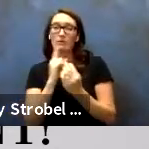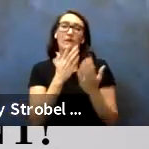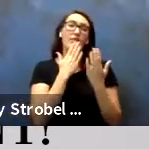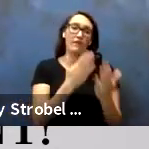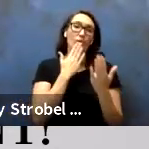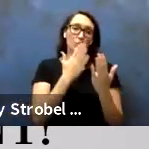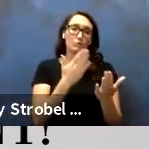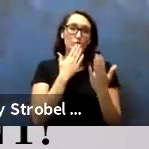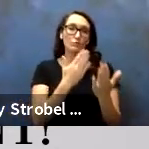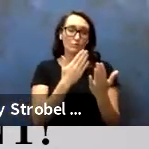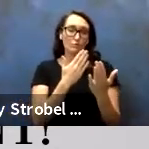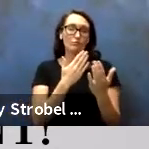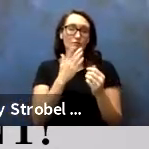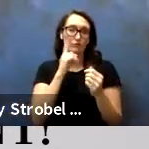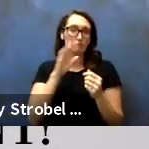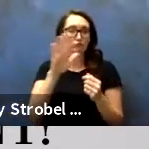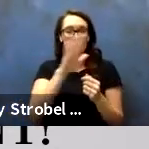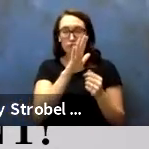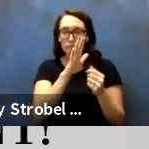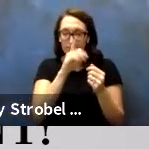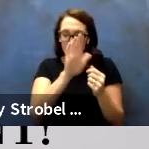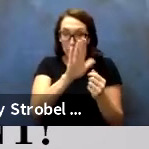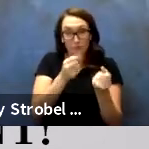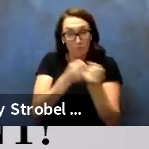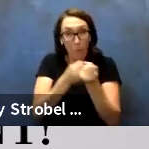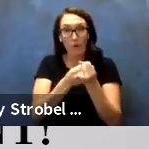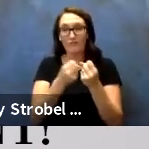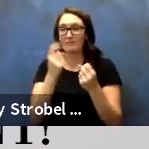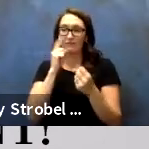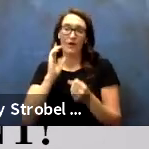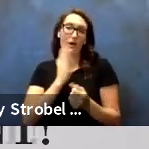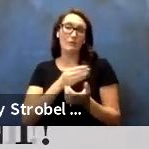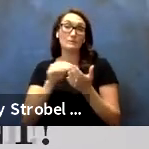continued support and years of service to our students.